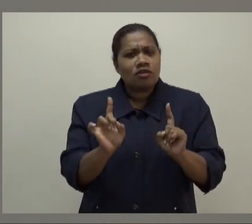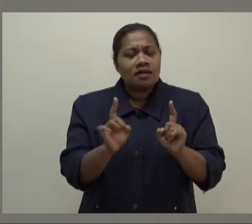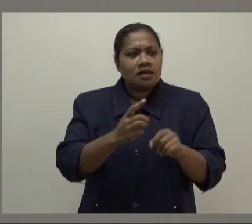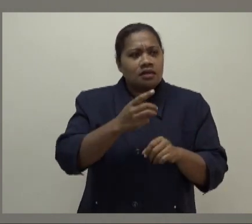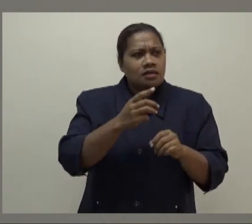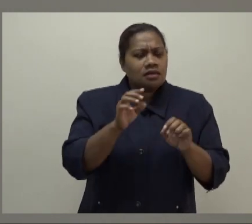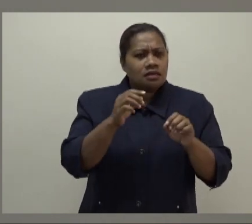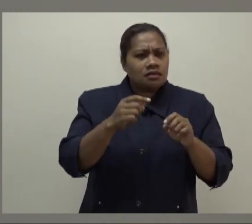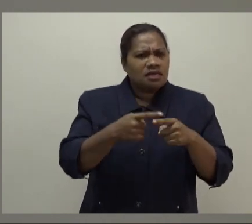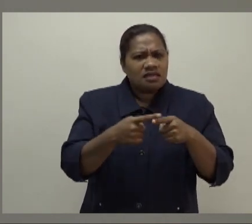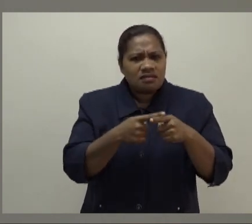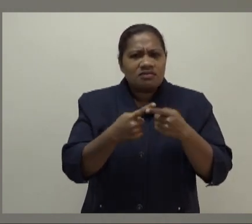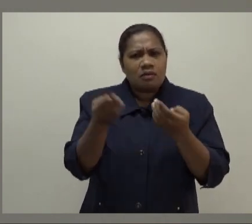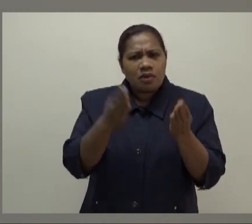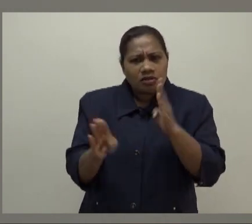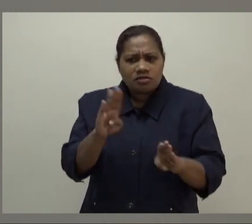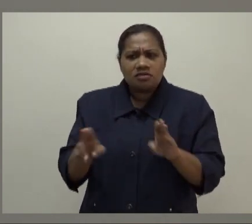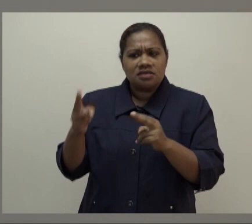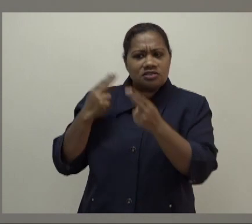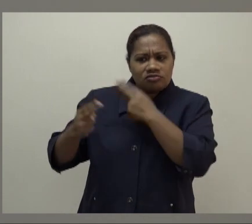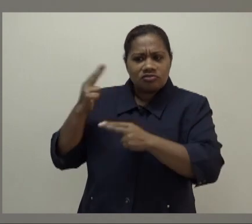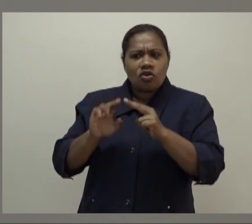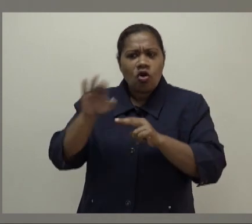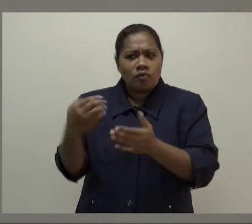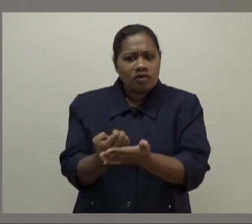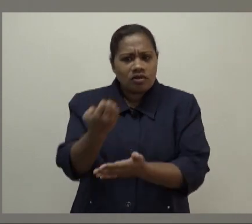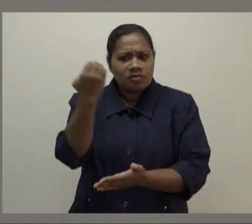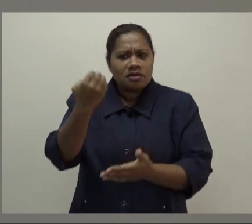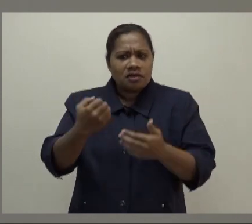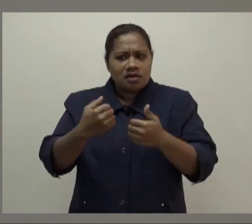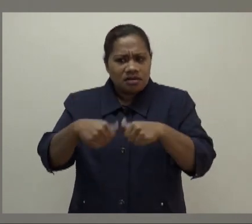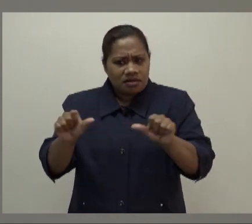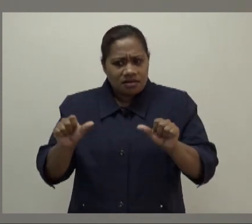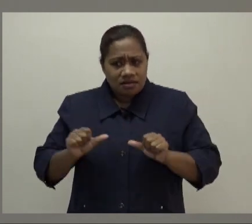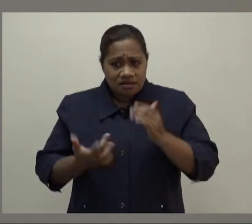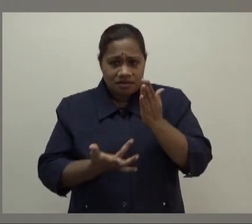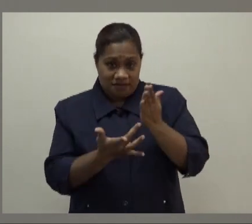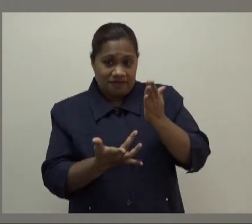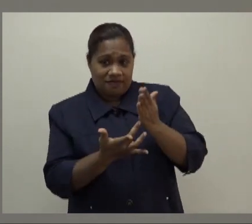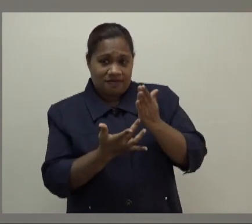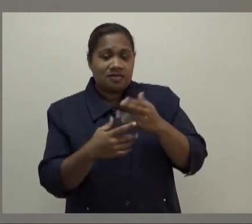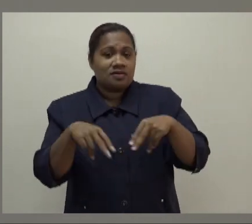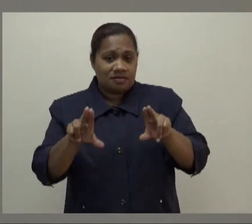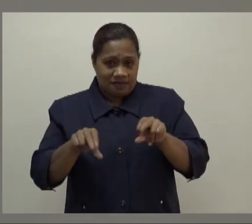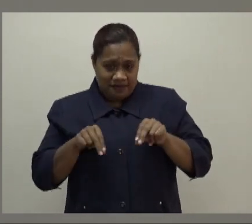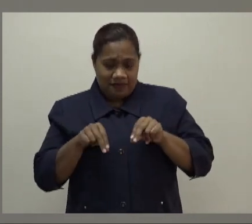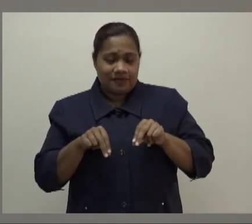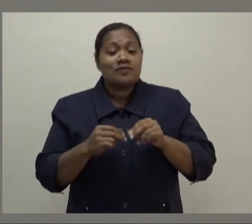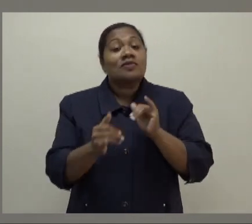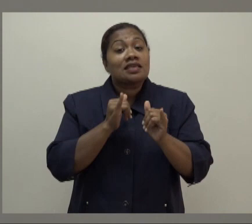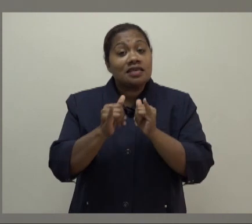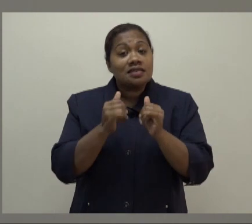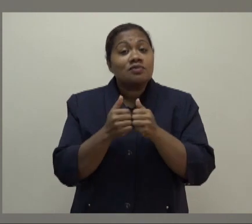History, Home Economics, Accounting, Geography, and Technical Drawing Papers. When examination starts